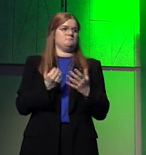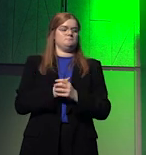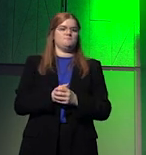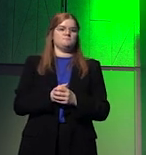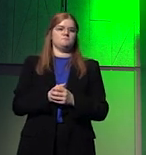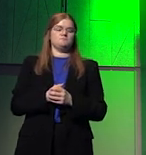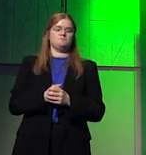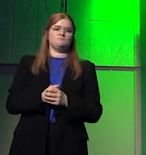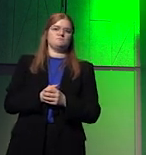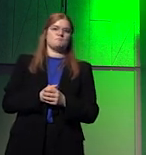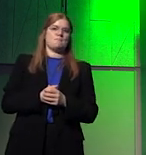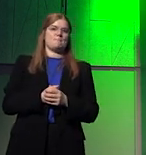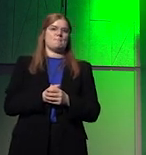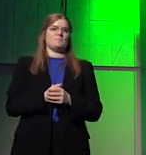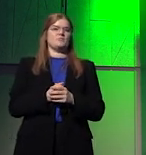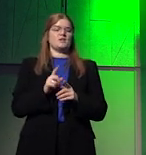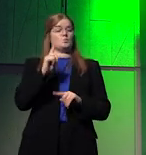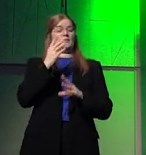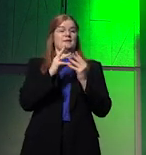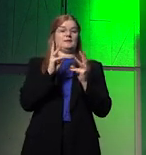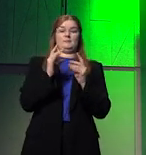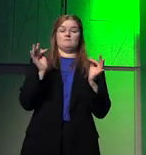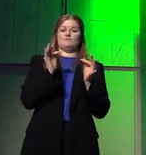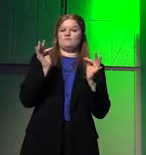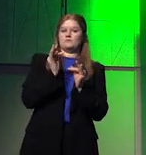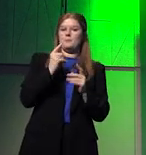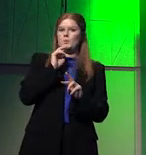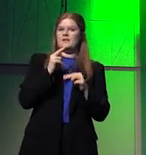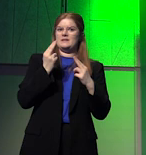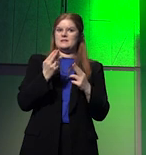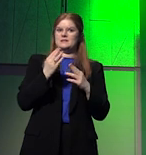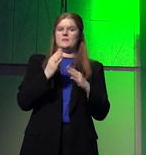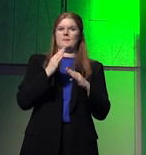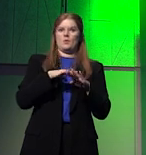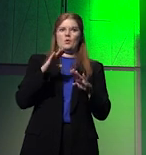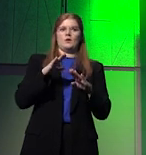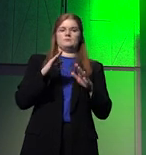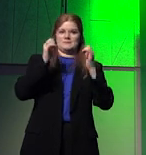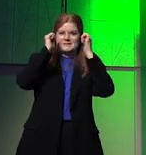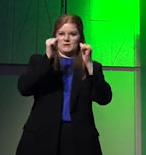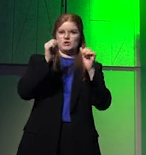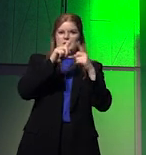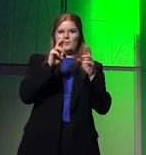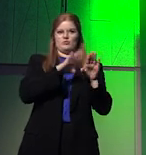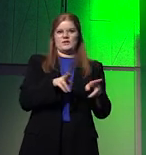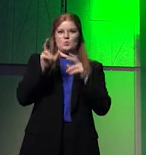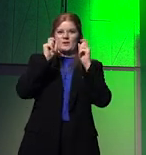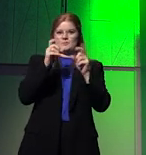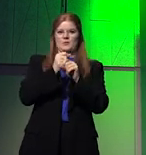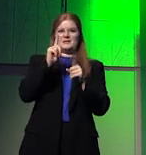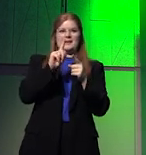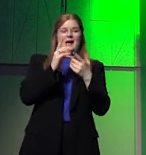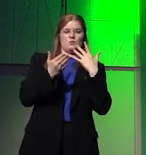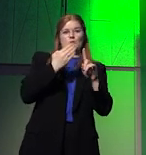is something that is scary enough, but which requires indeed a lot more attention towards how to